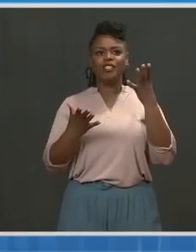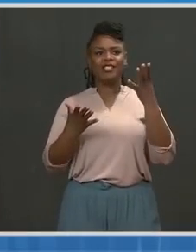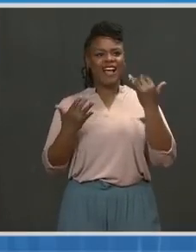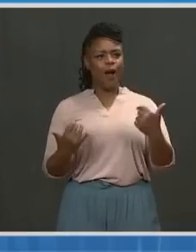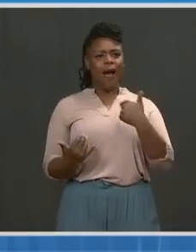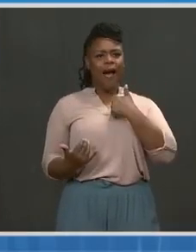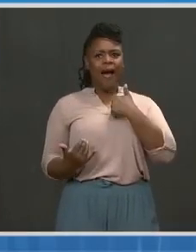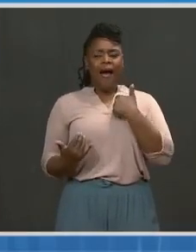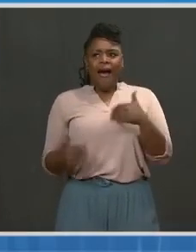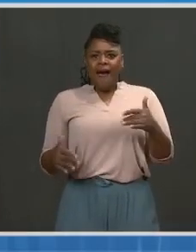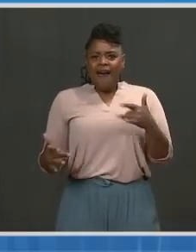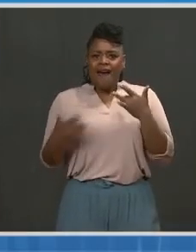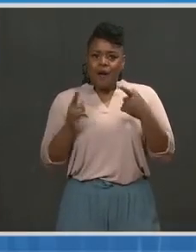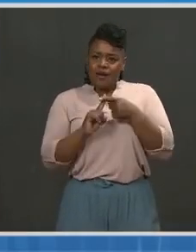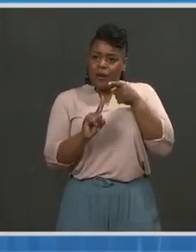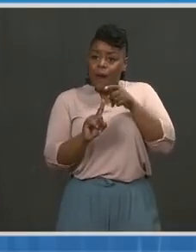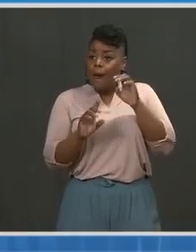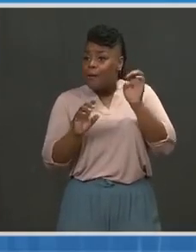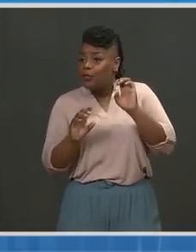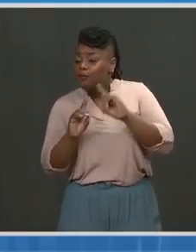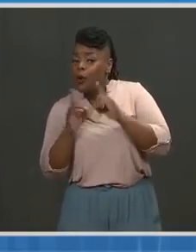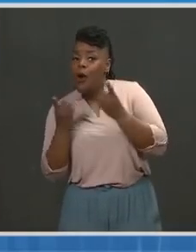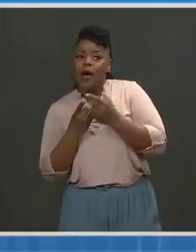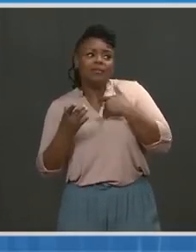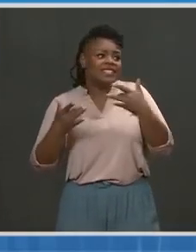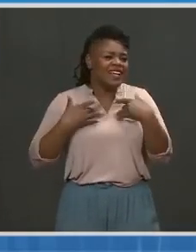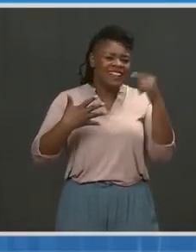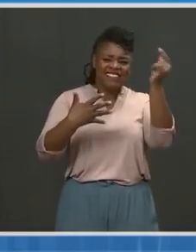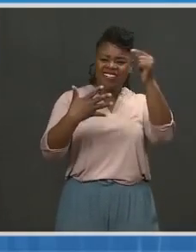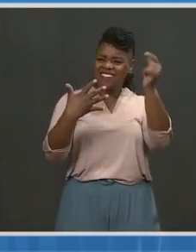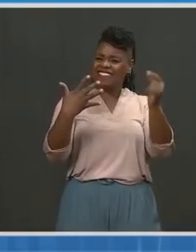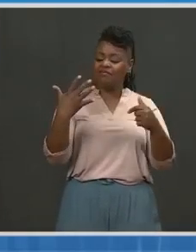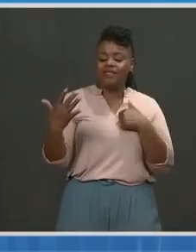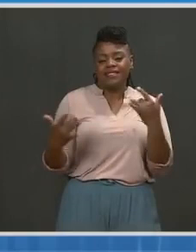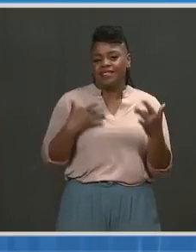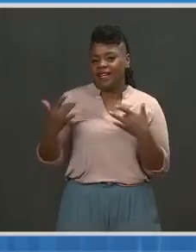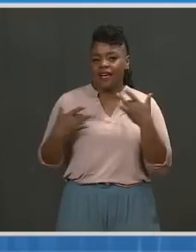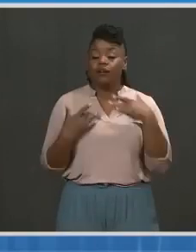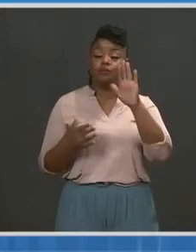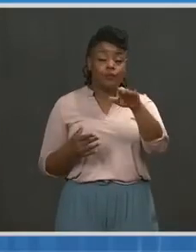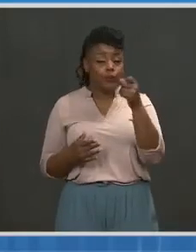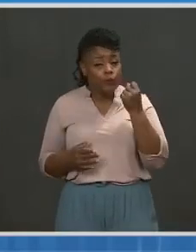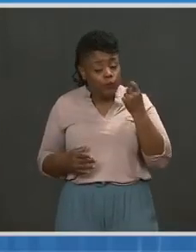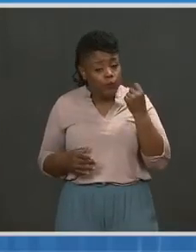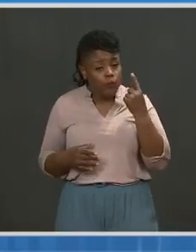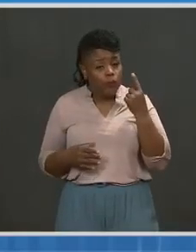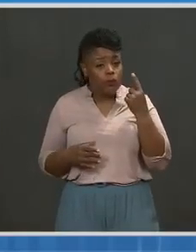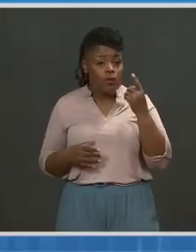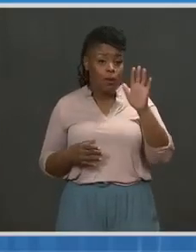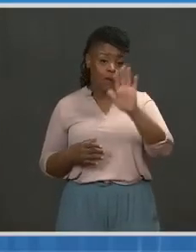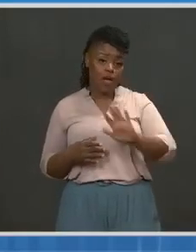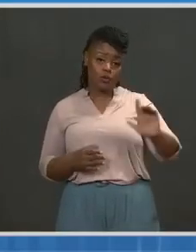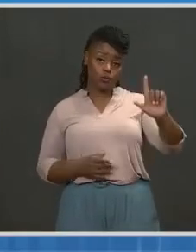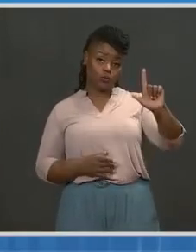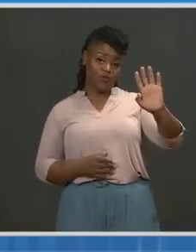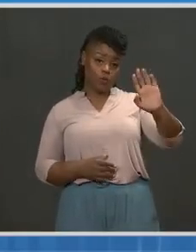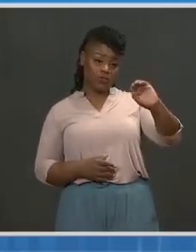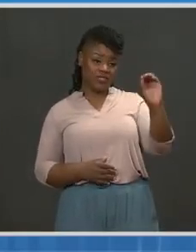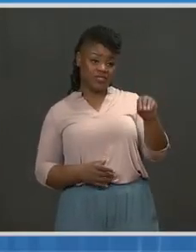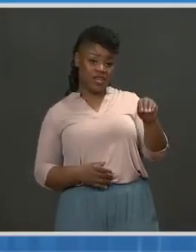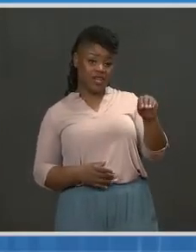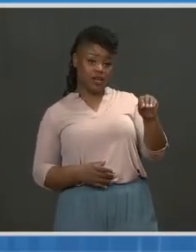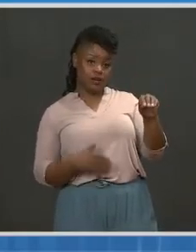the changes in emergency department rates. What worries me is that while we have about